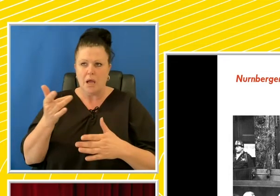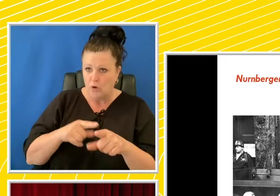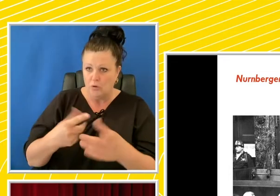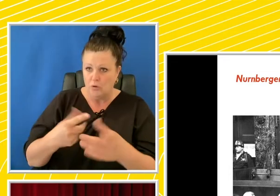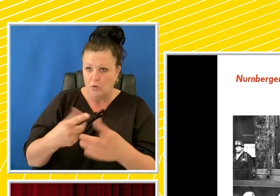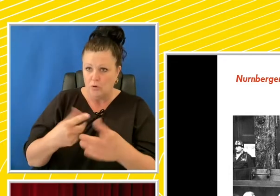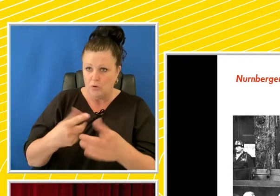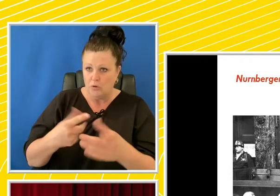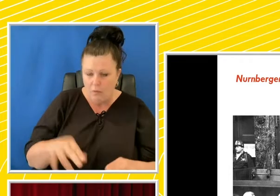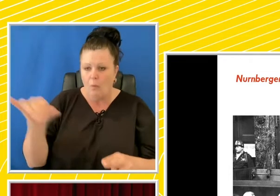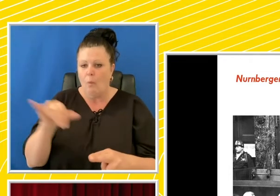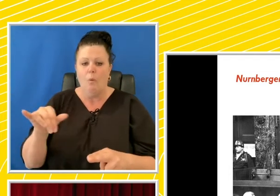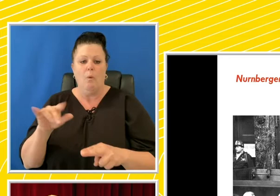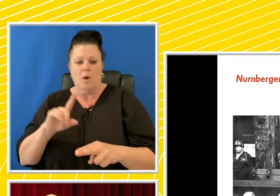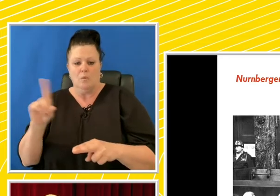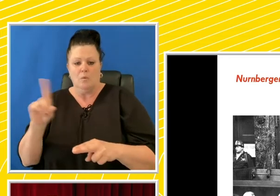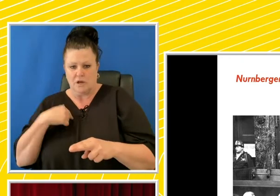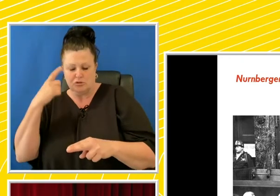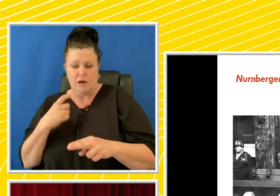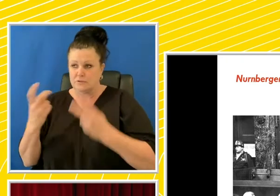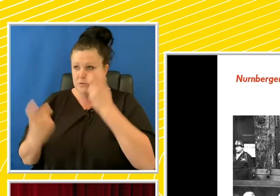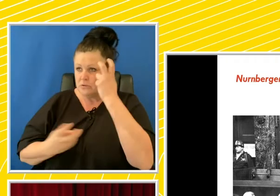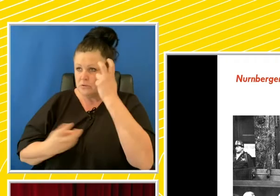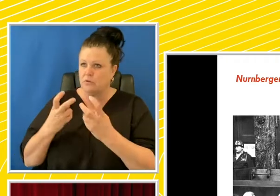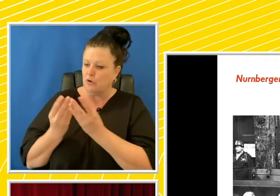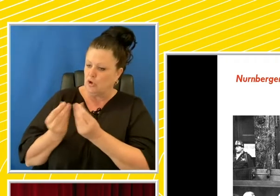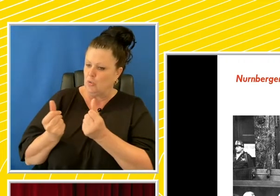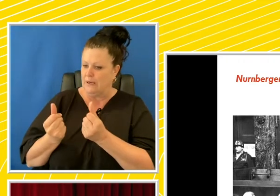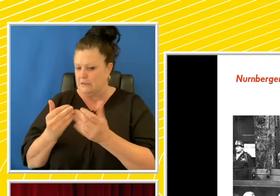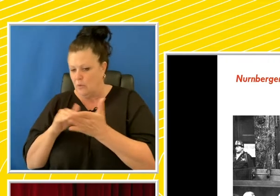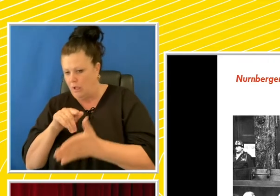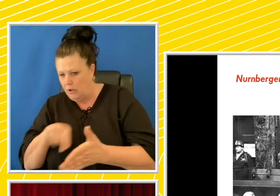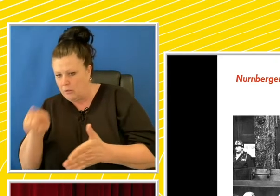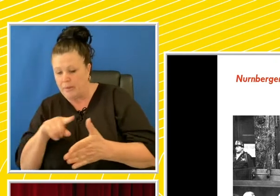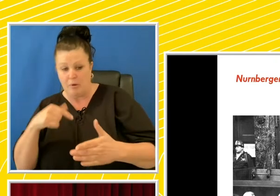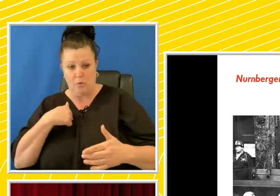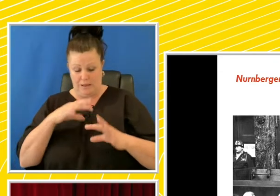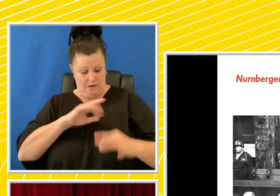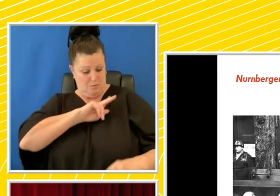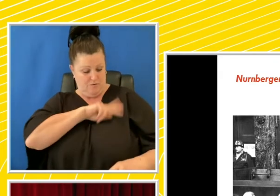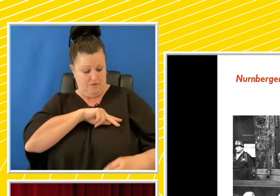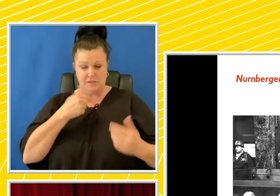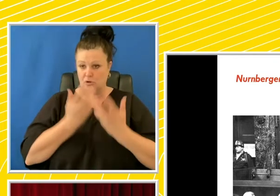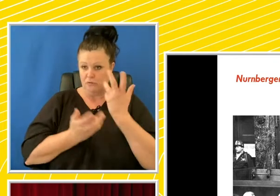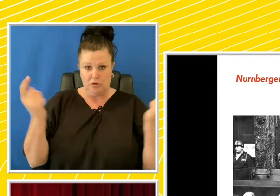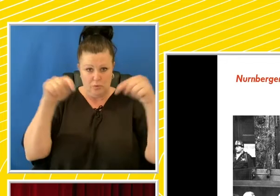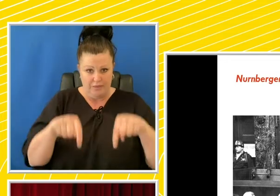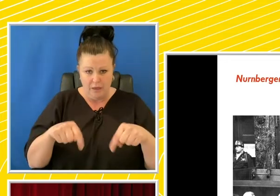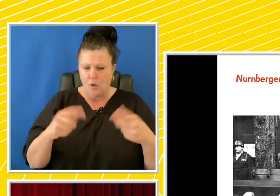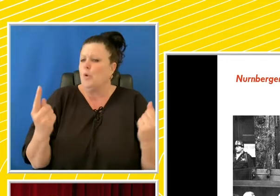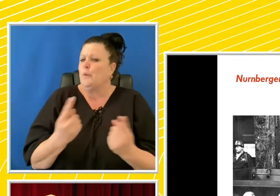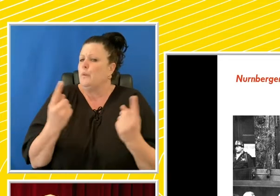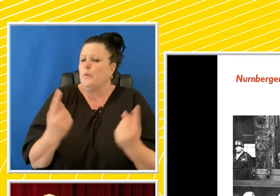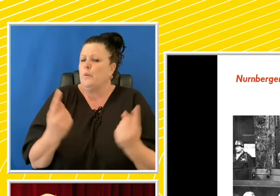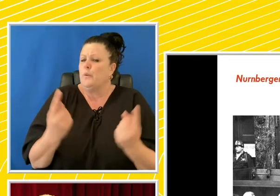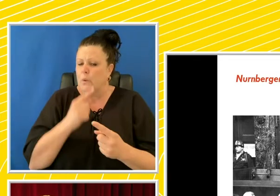included try to find a limit as well as finding a cure for the incurable? Were not the professors of the universities there? Who could there